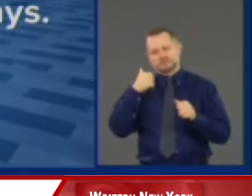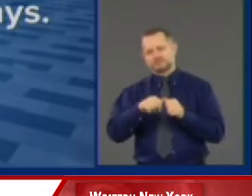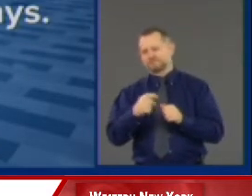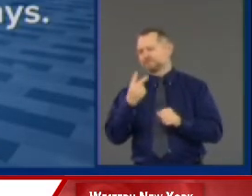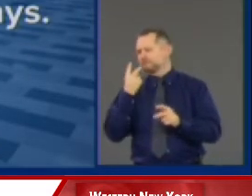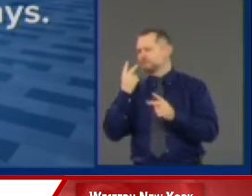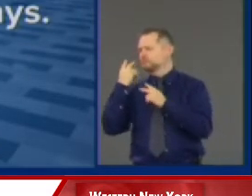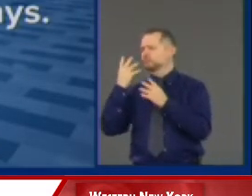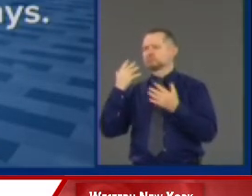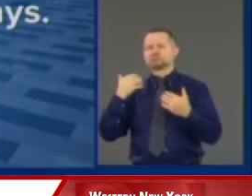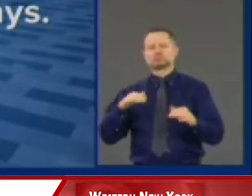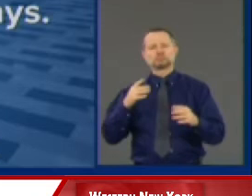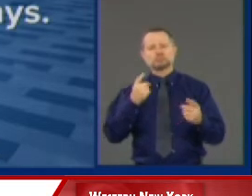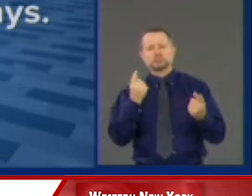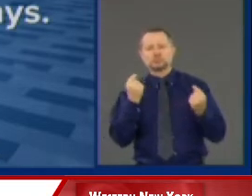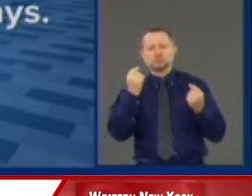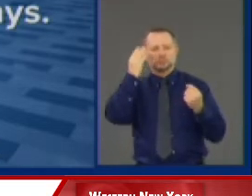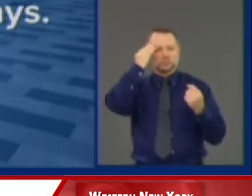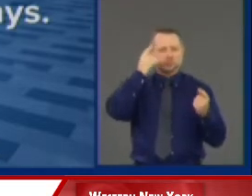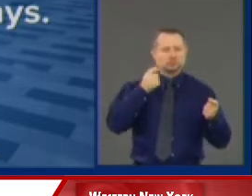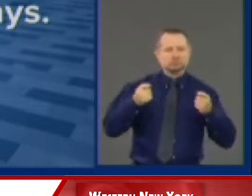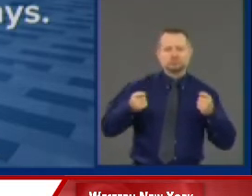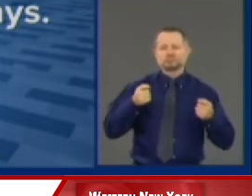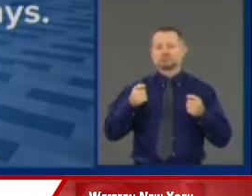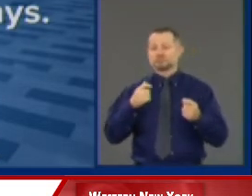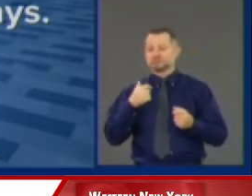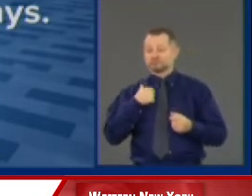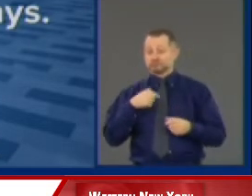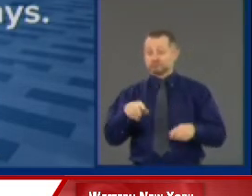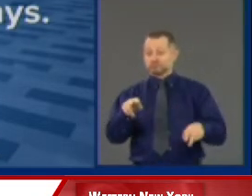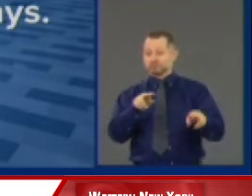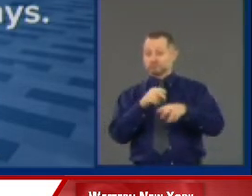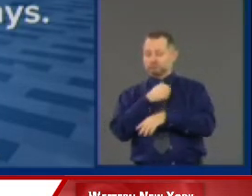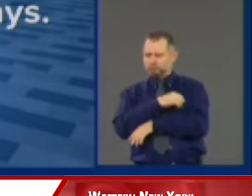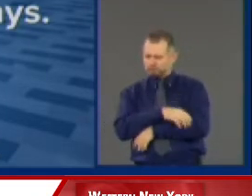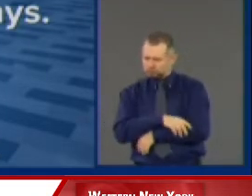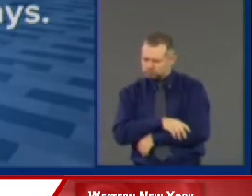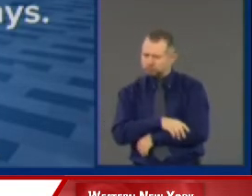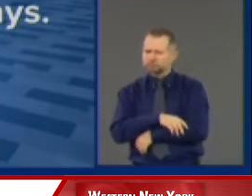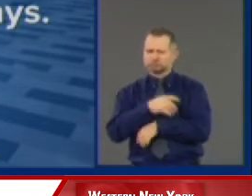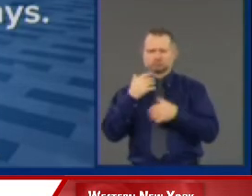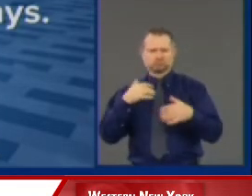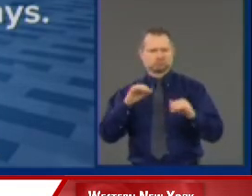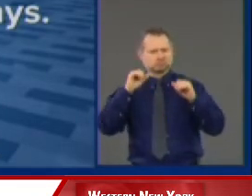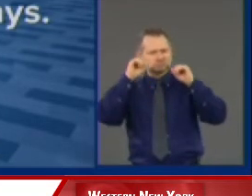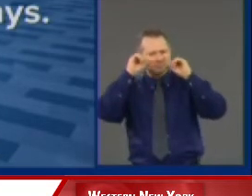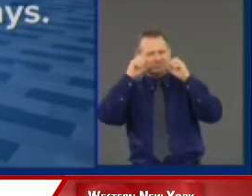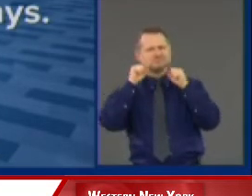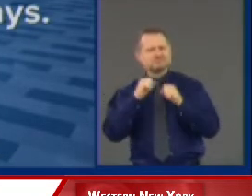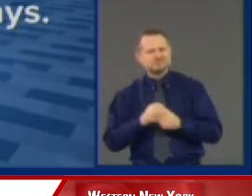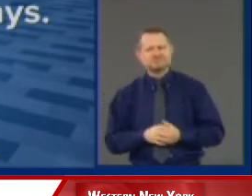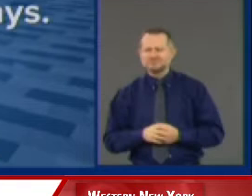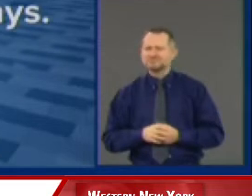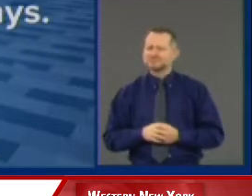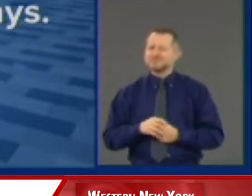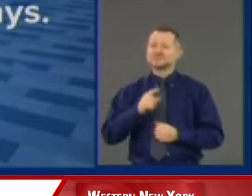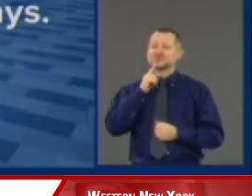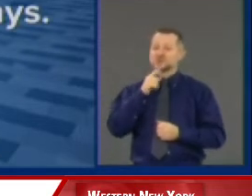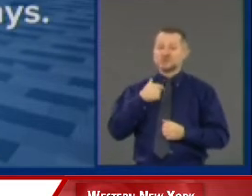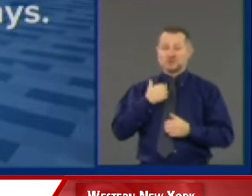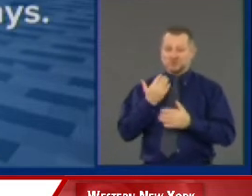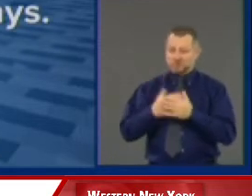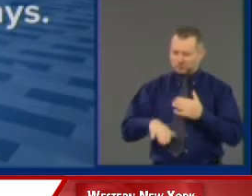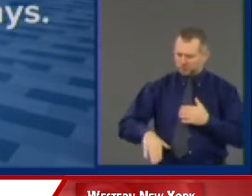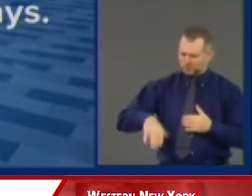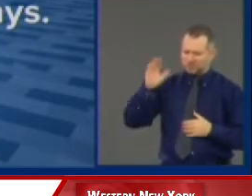that I was amazed with, frankly. And I am a lifelong New Yorker. But what